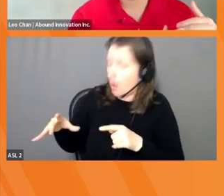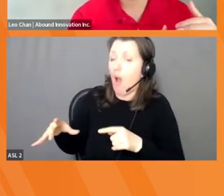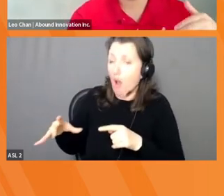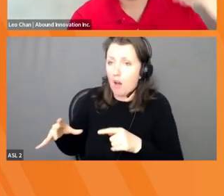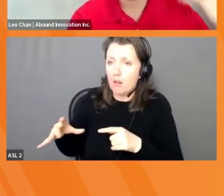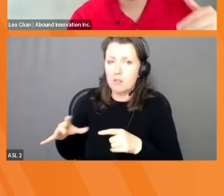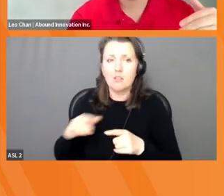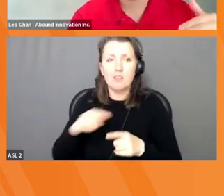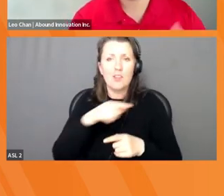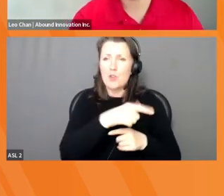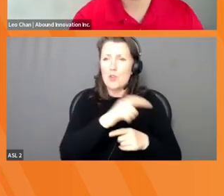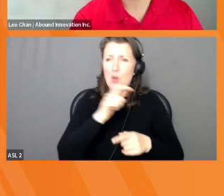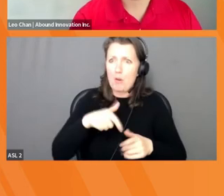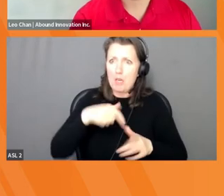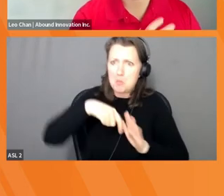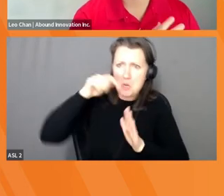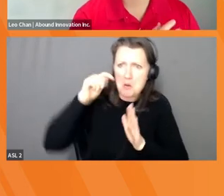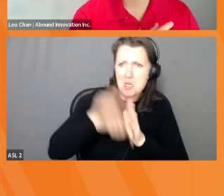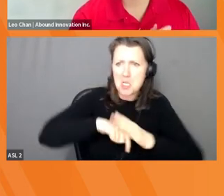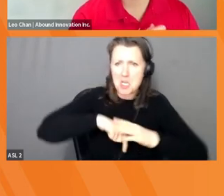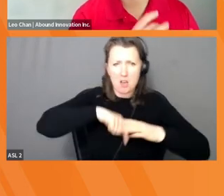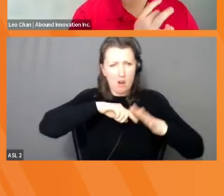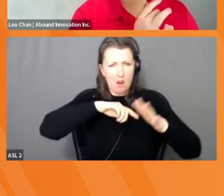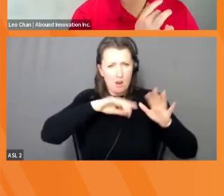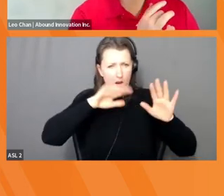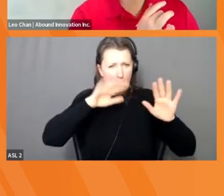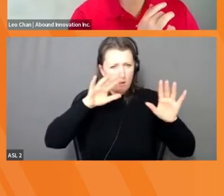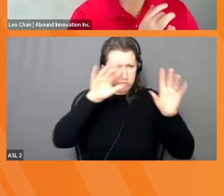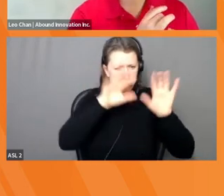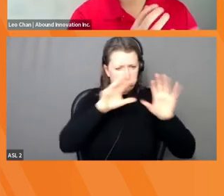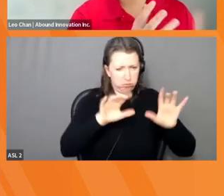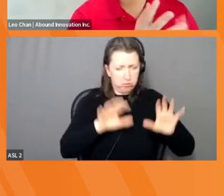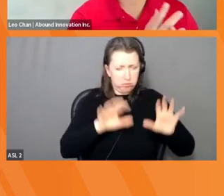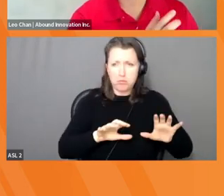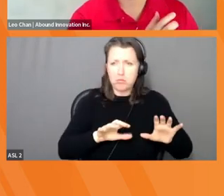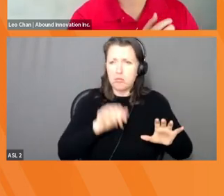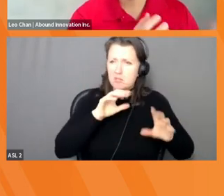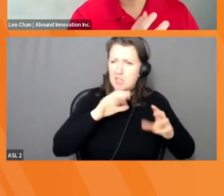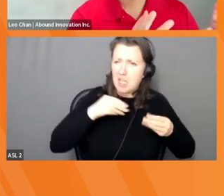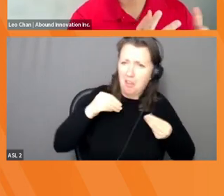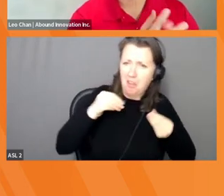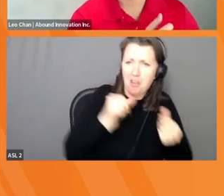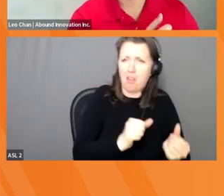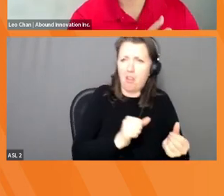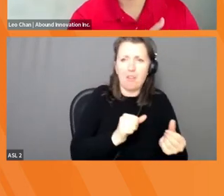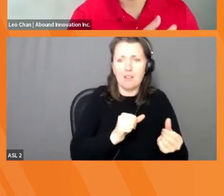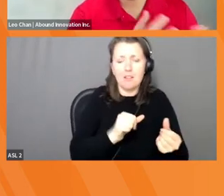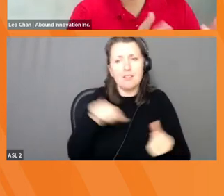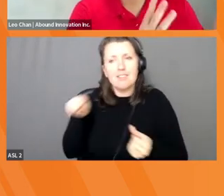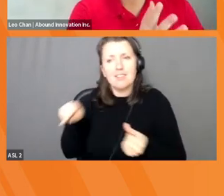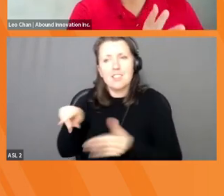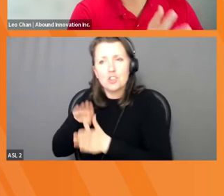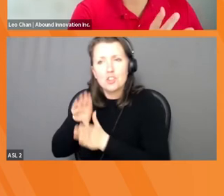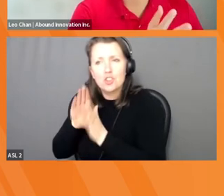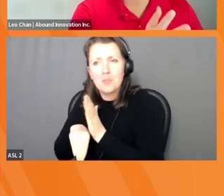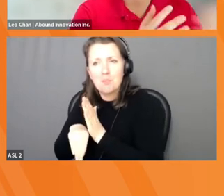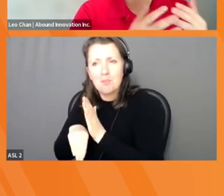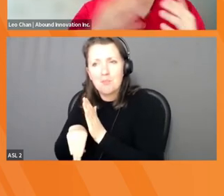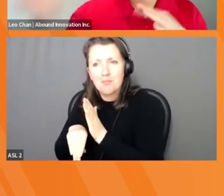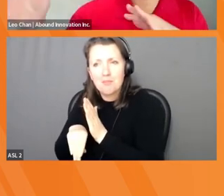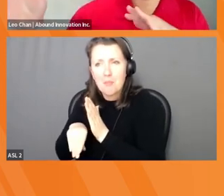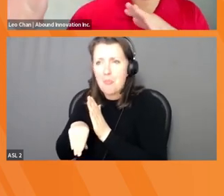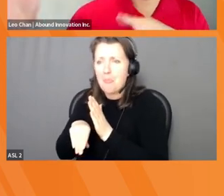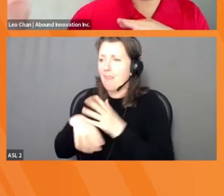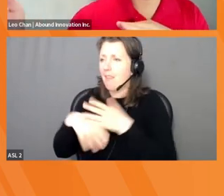actually gets you a lot further than you think. And low resolution means it's cheap to make, it's quick and dirty. Think about what an absence